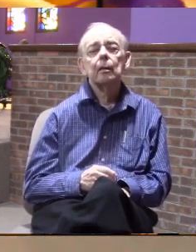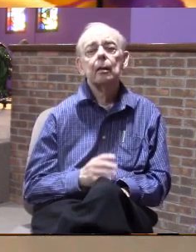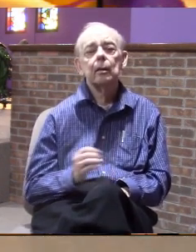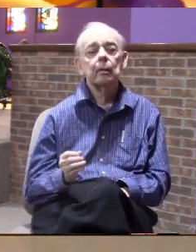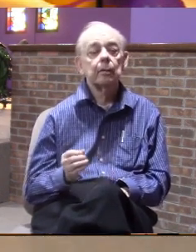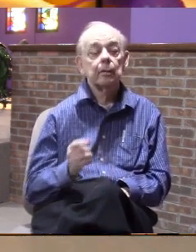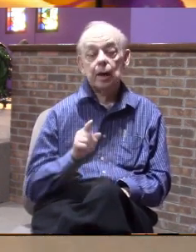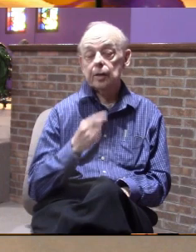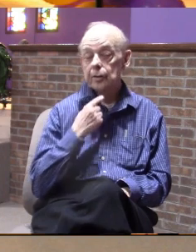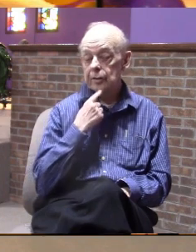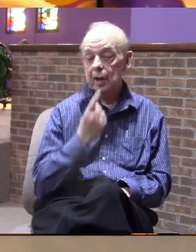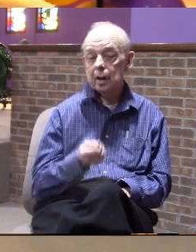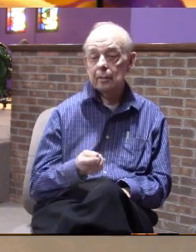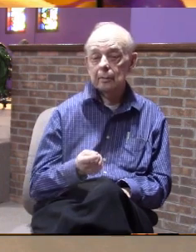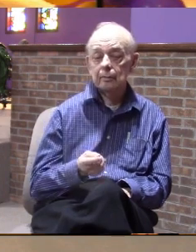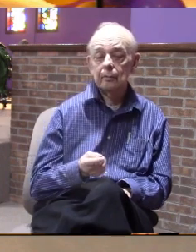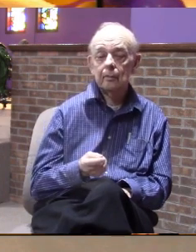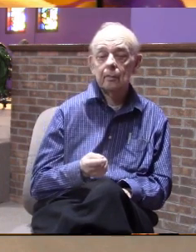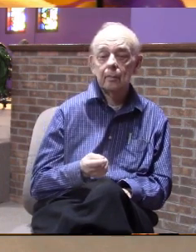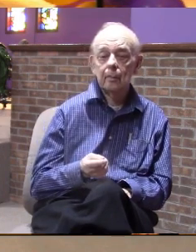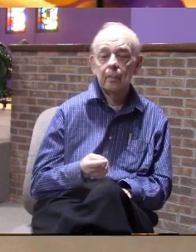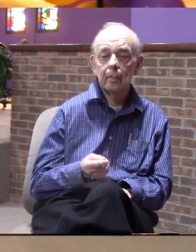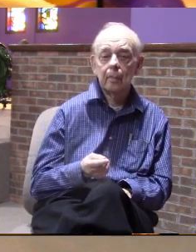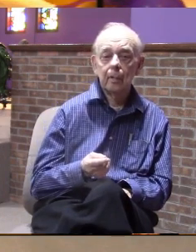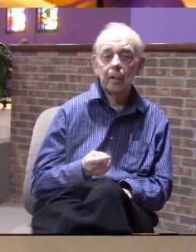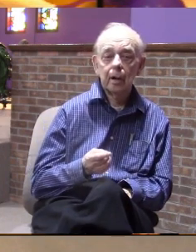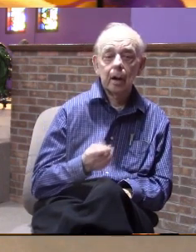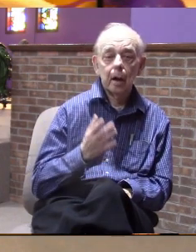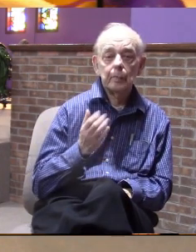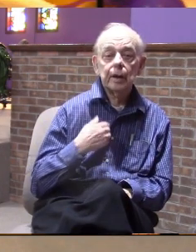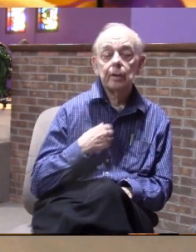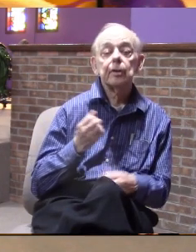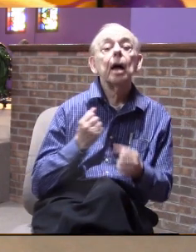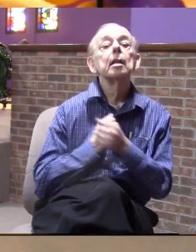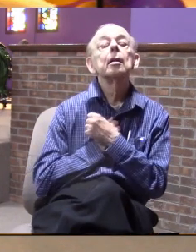and you just say just because I love you